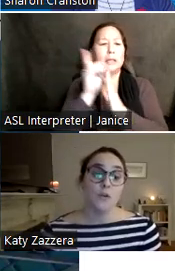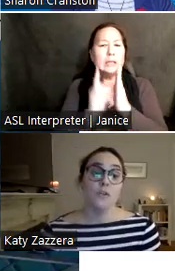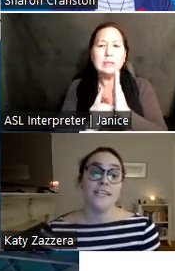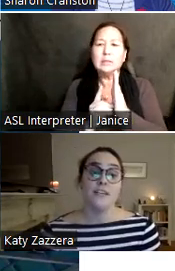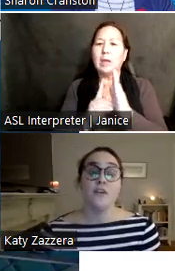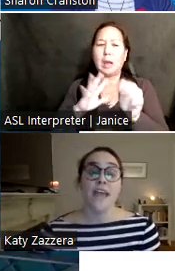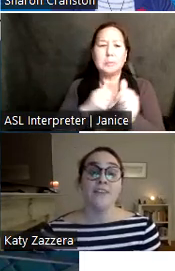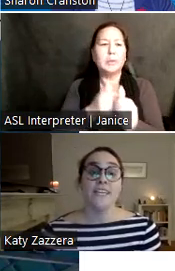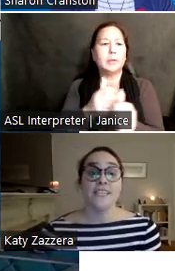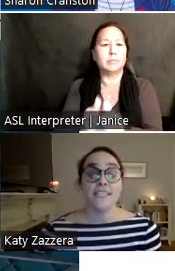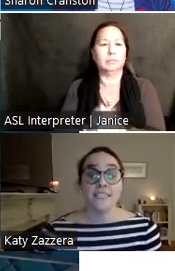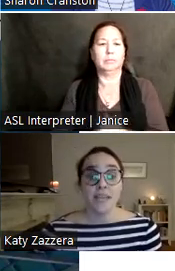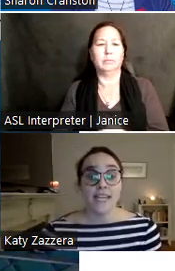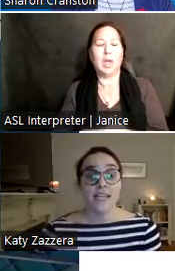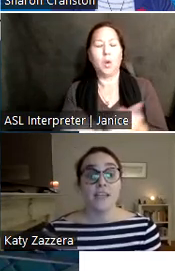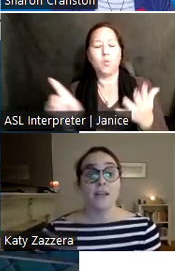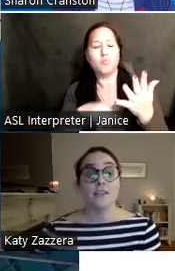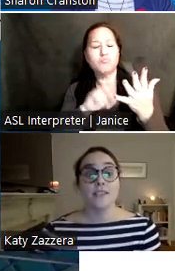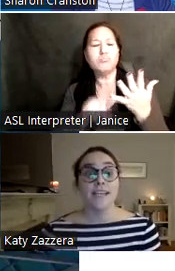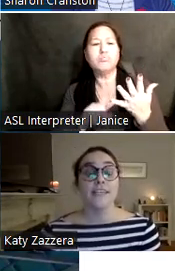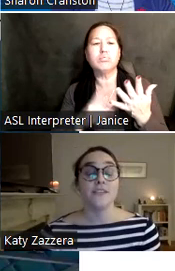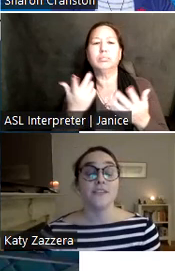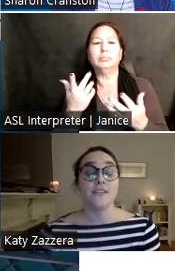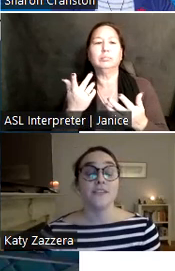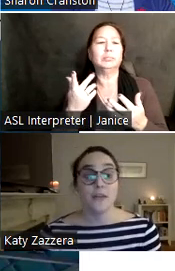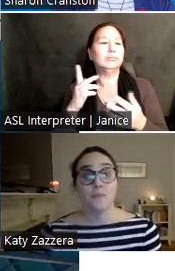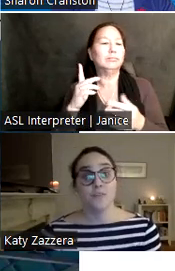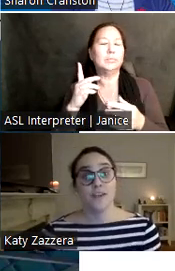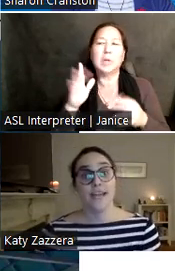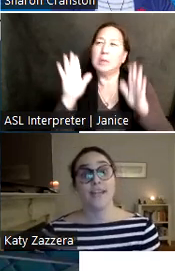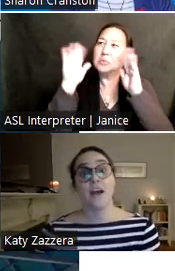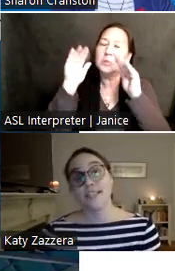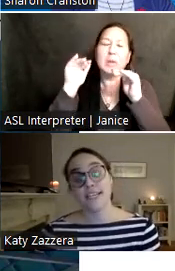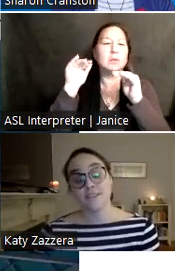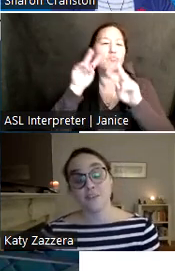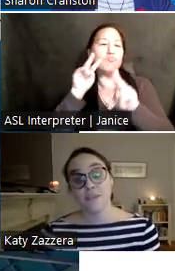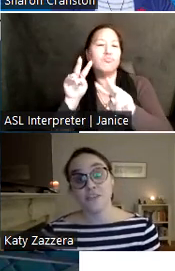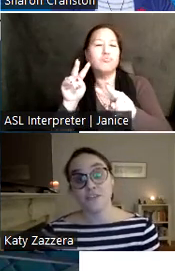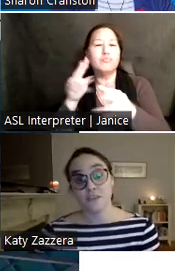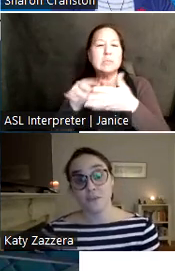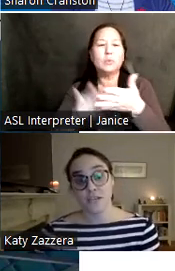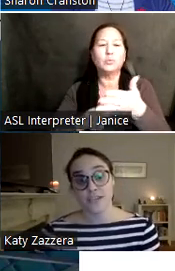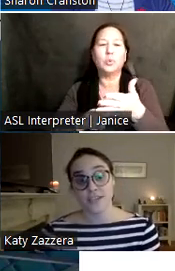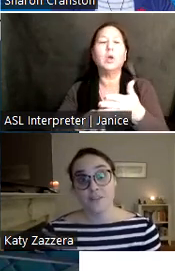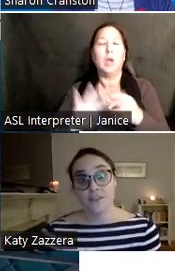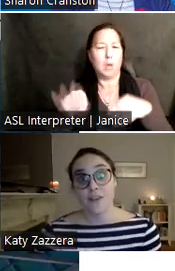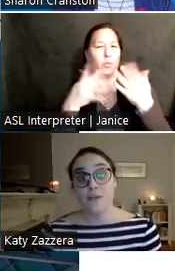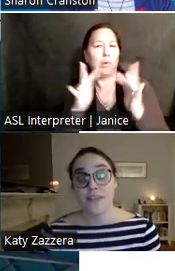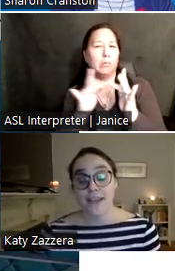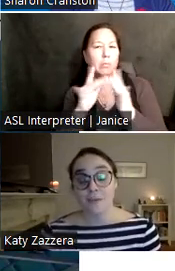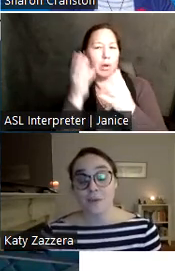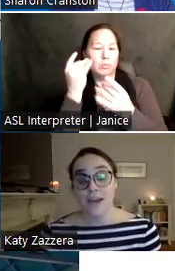We'll take a look at the anticipated design and construction schedule and provide contact information for the project.